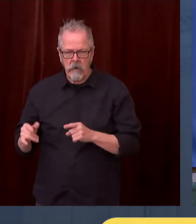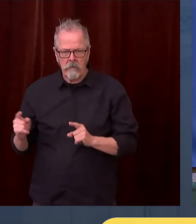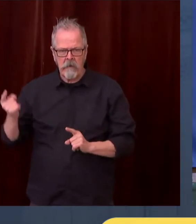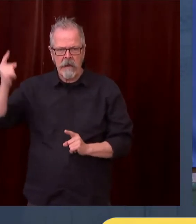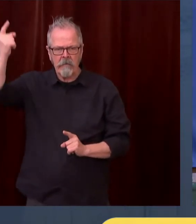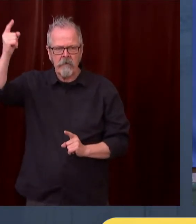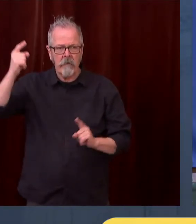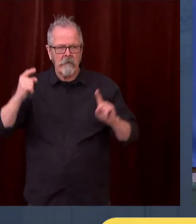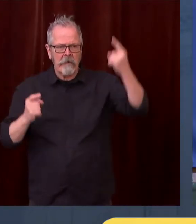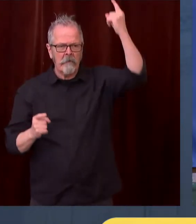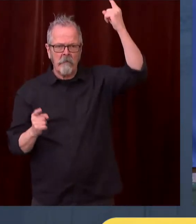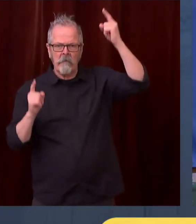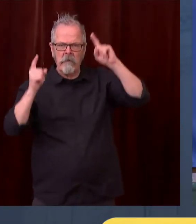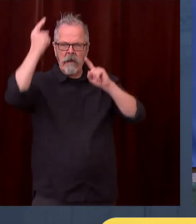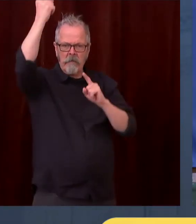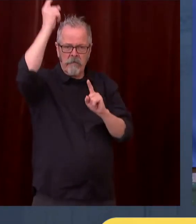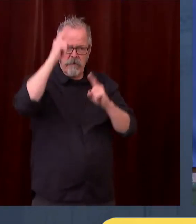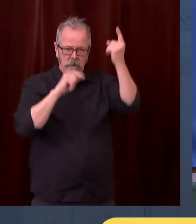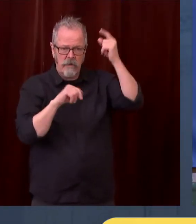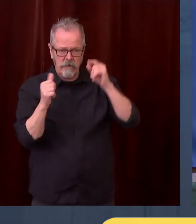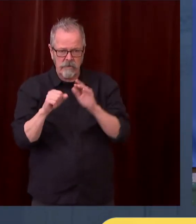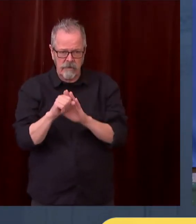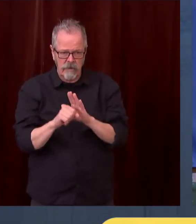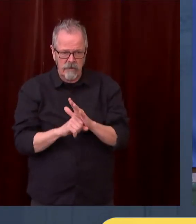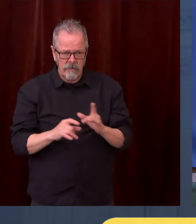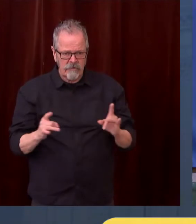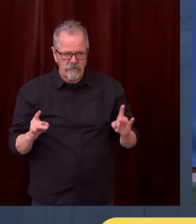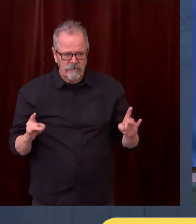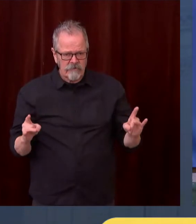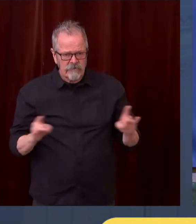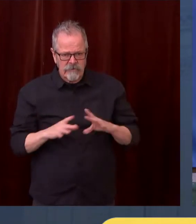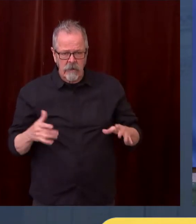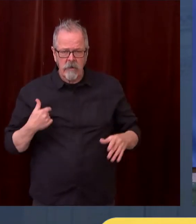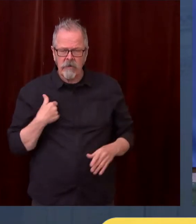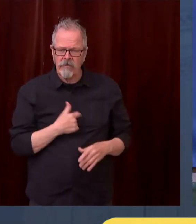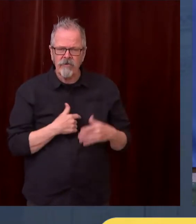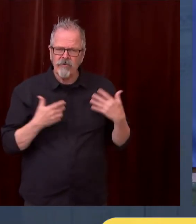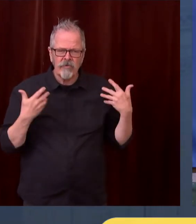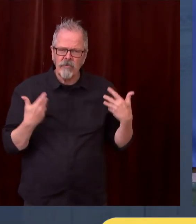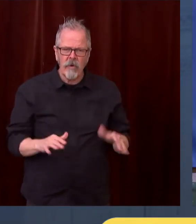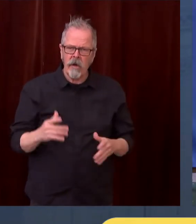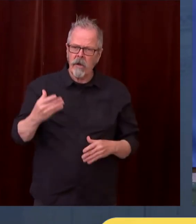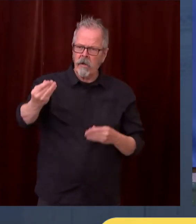numbers low. So, I think this is the right decision. Difficult as it is.